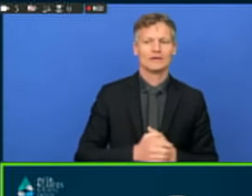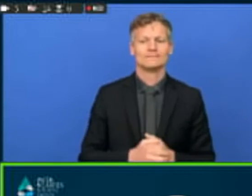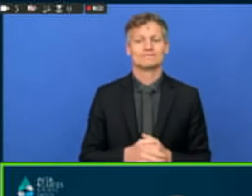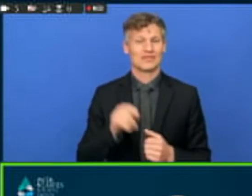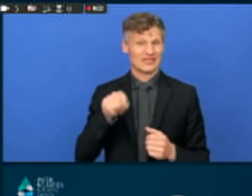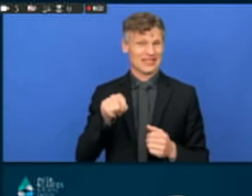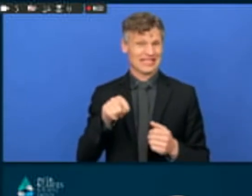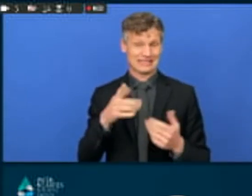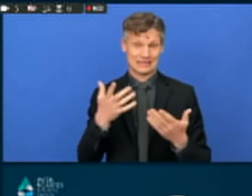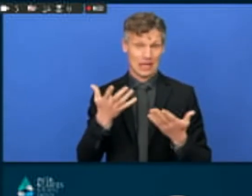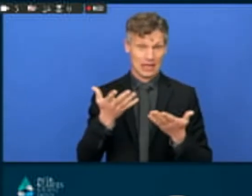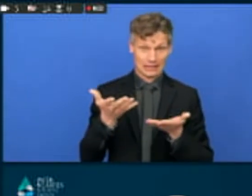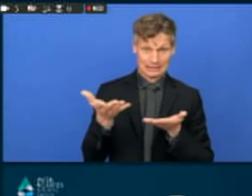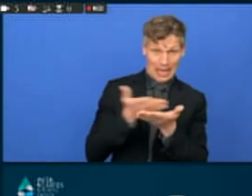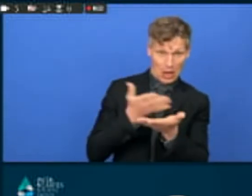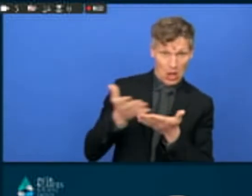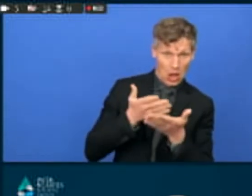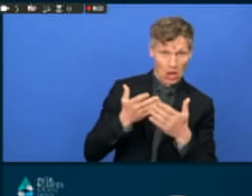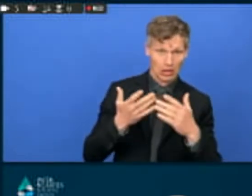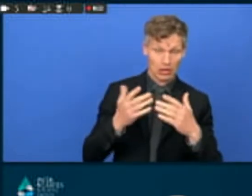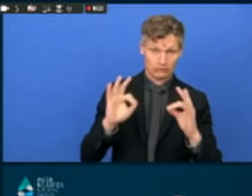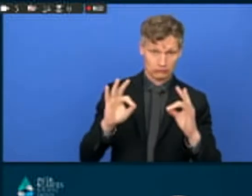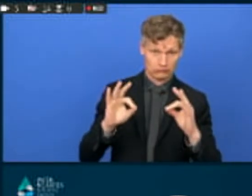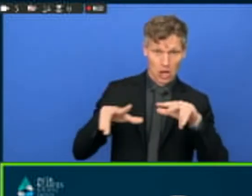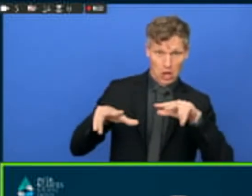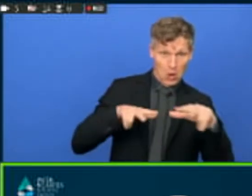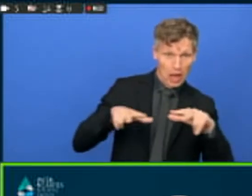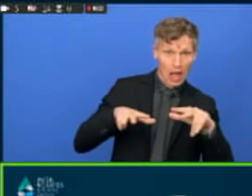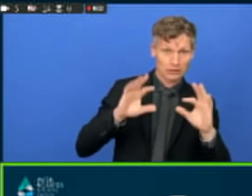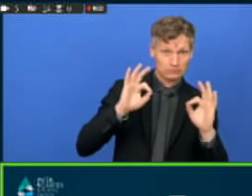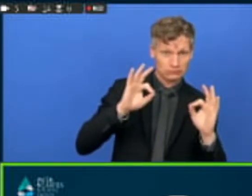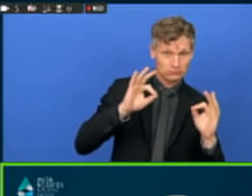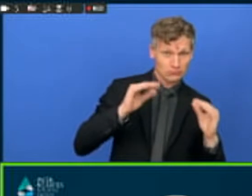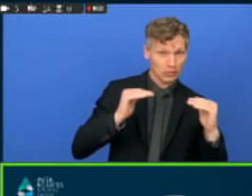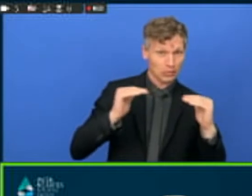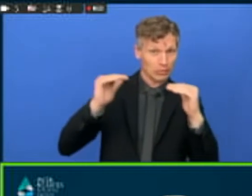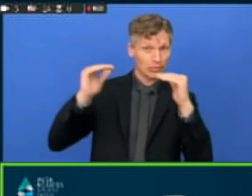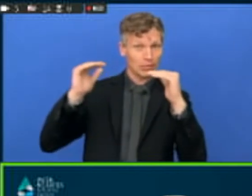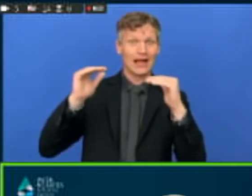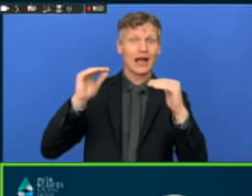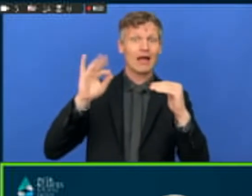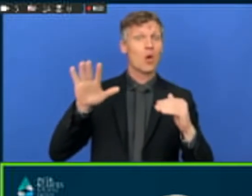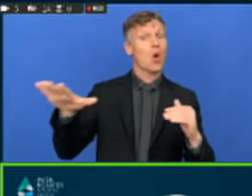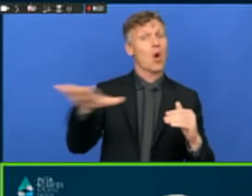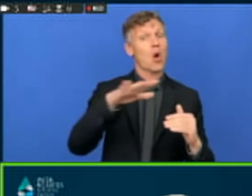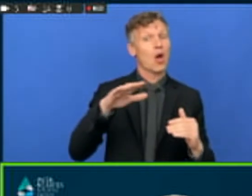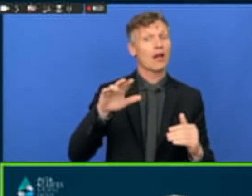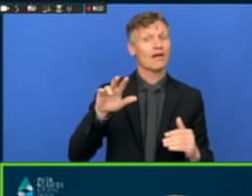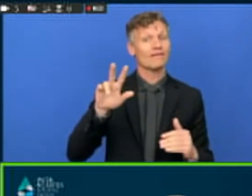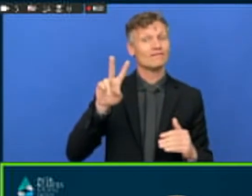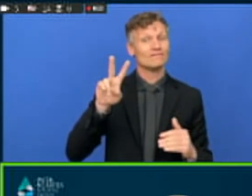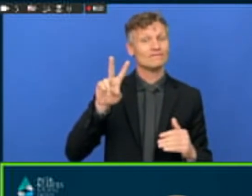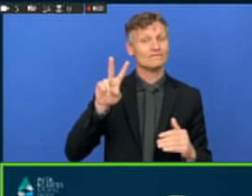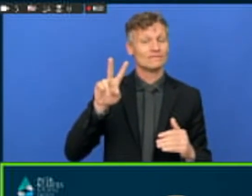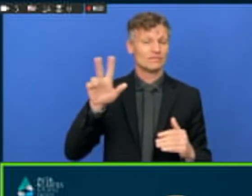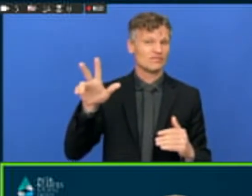processes of VLR and VSR are led by national association of local governments.